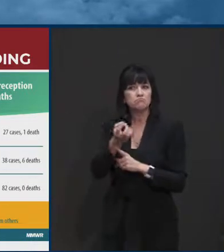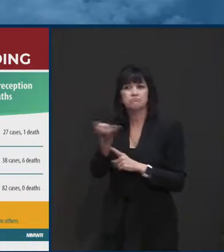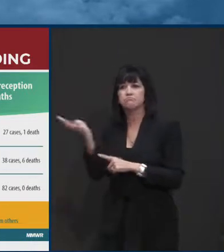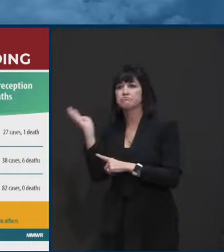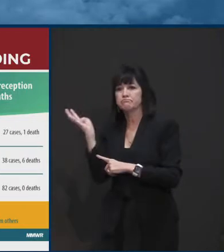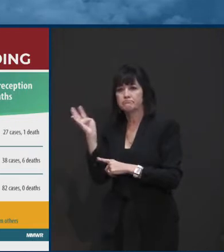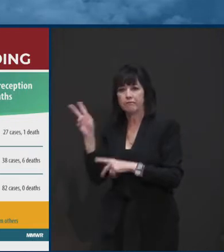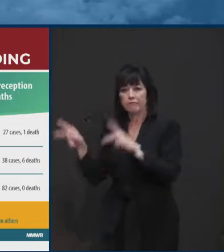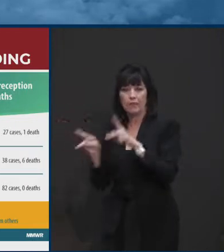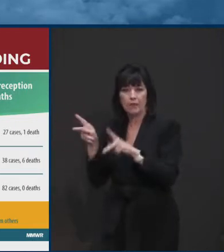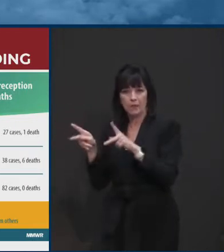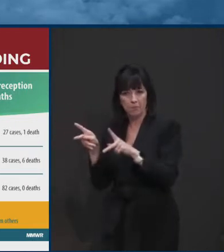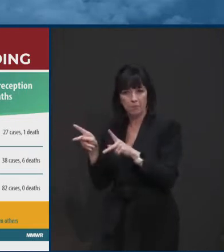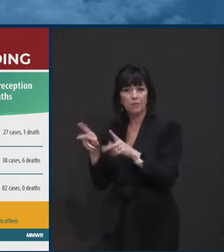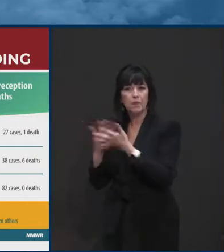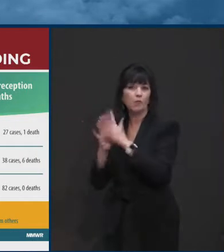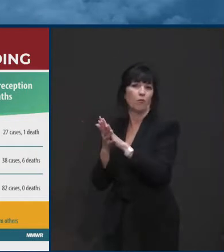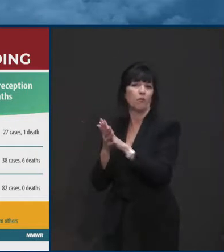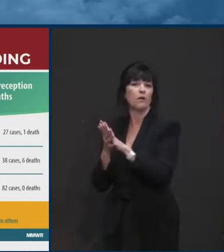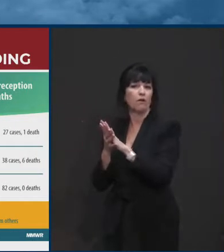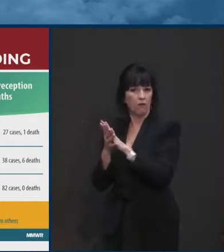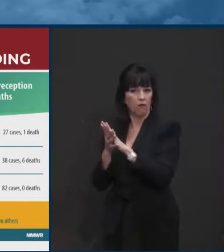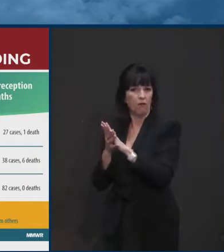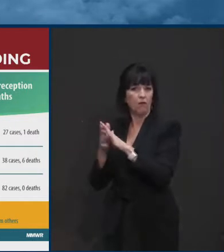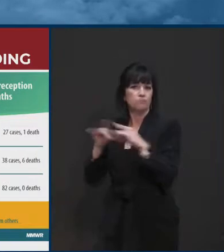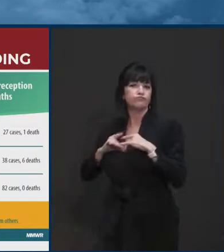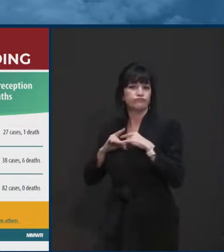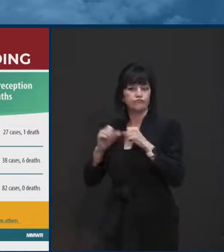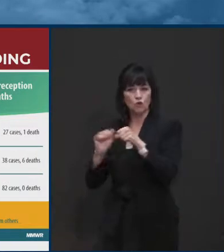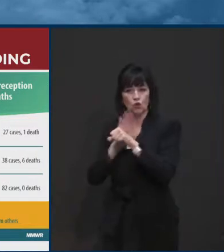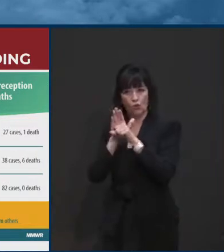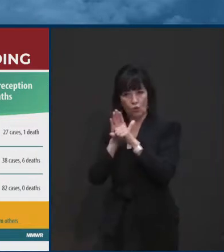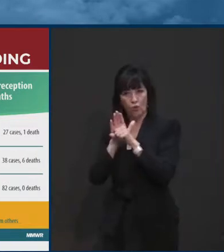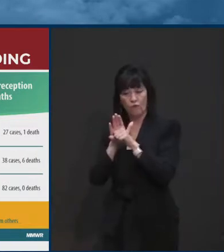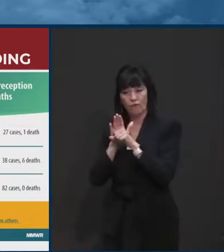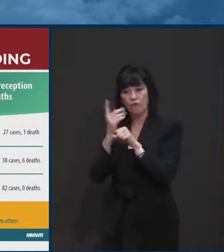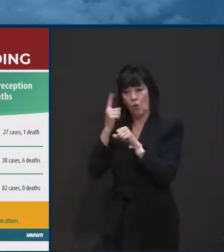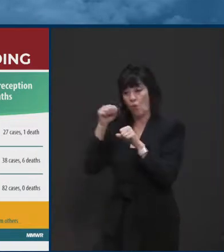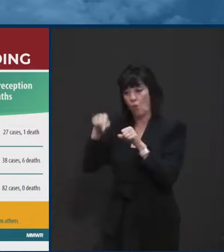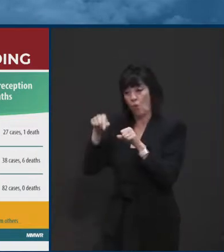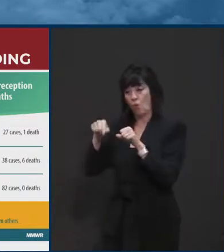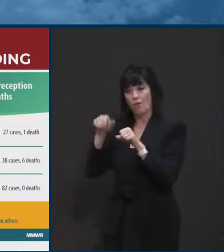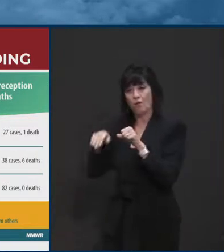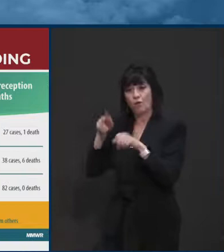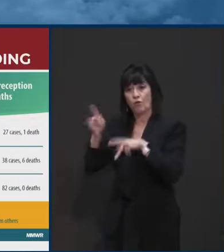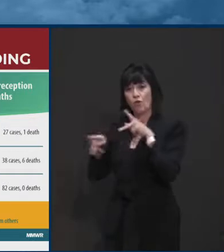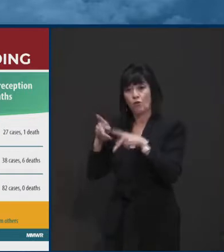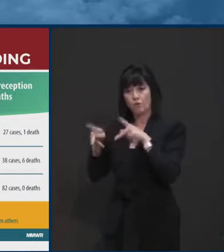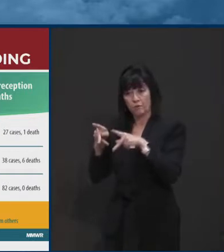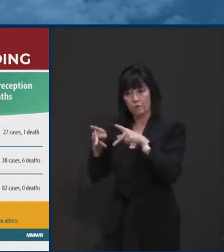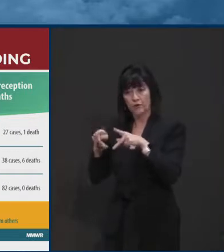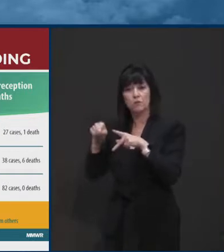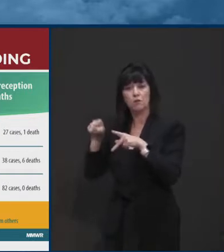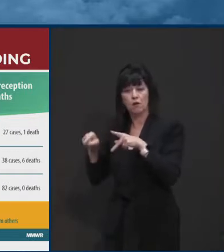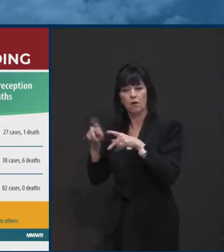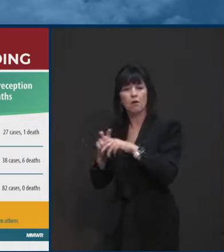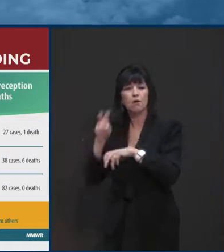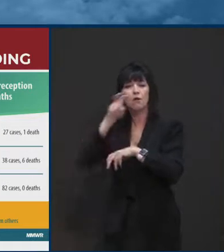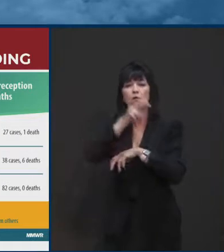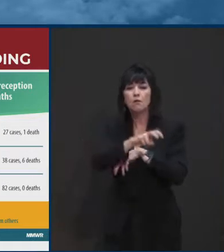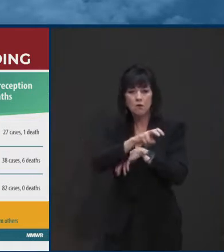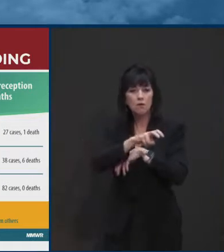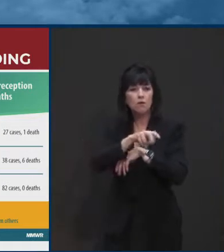um, who became positive. Um, one of those individuals then works in a work site where 15 people became